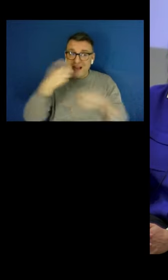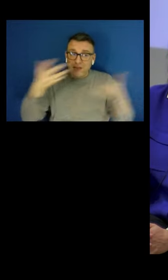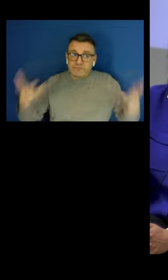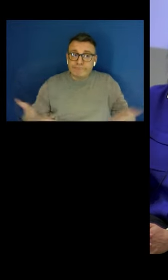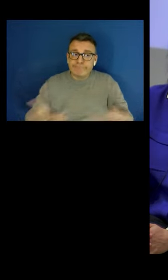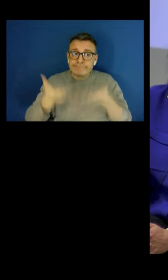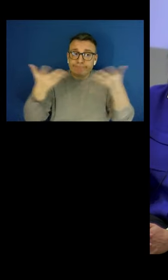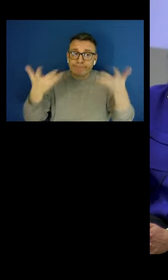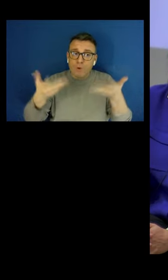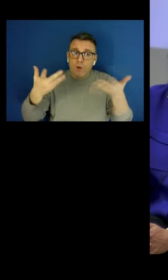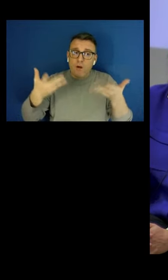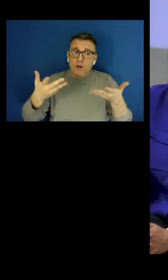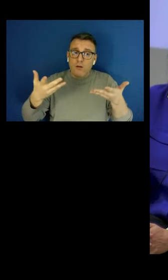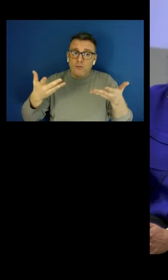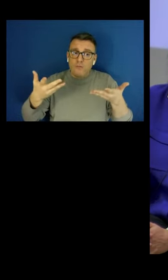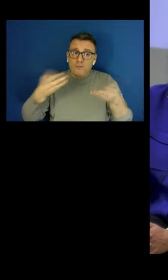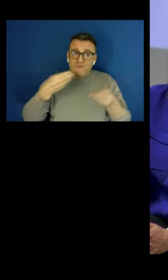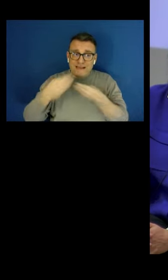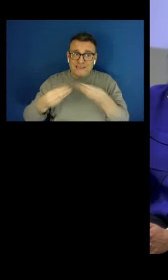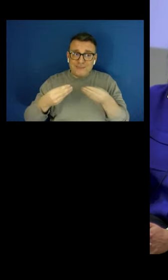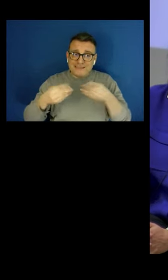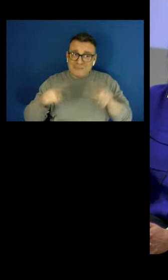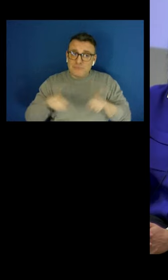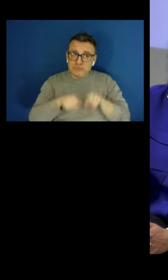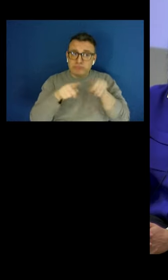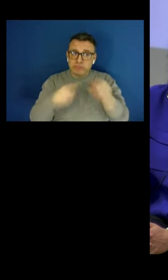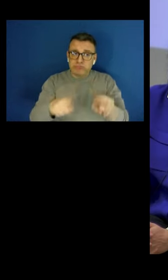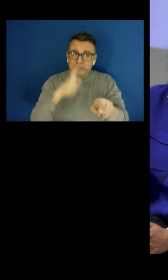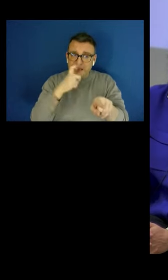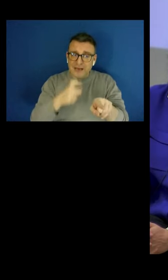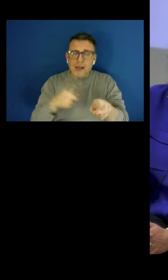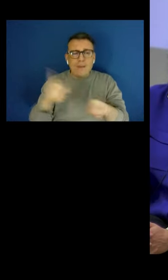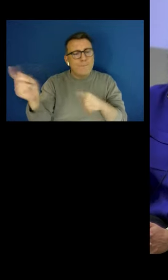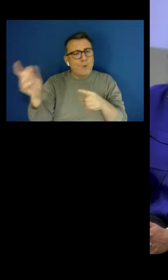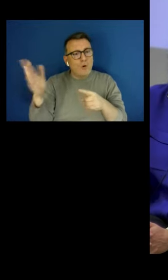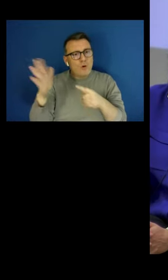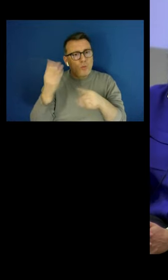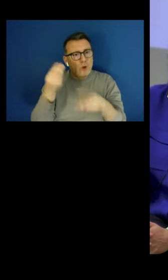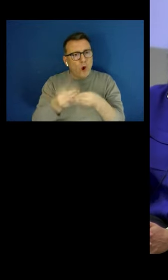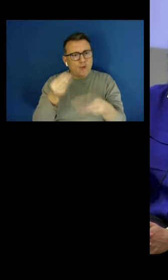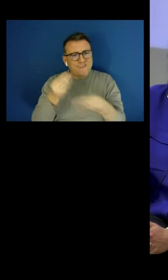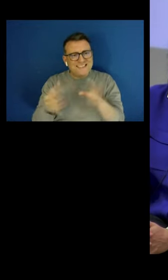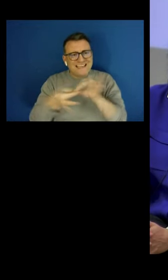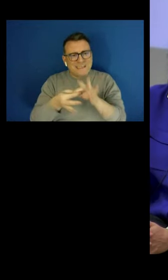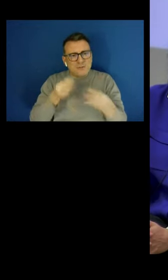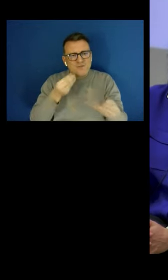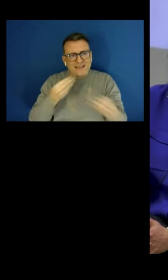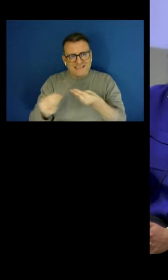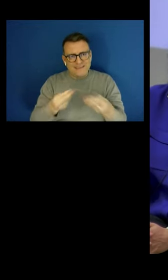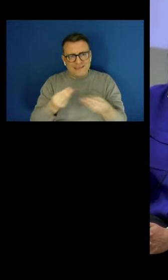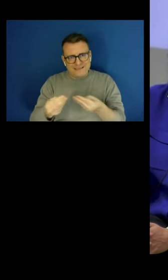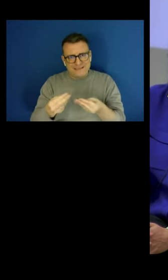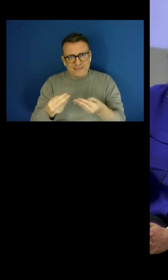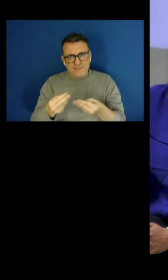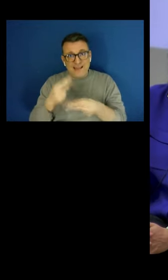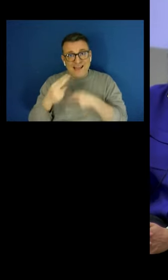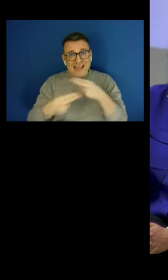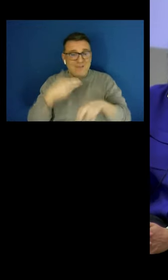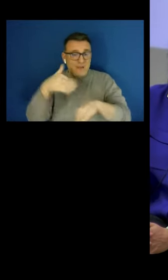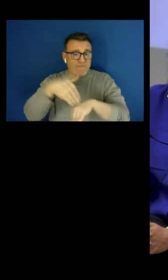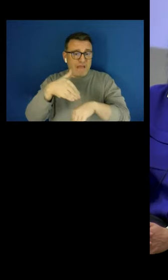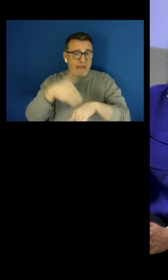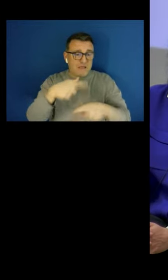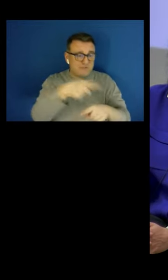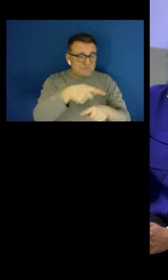flexibility. The key issue is that the costs associated with that flexibility, especially when it affects workers' health, their mental